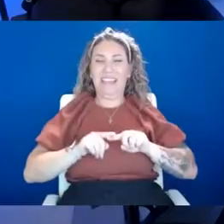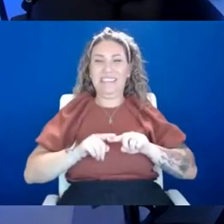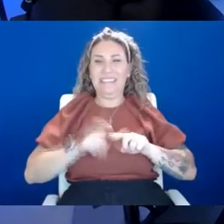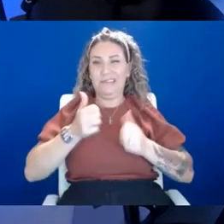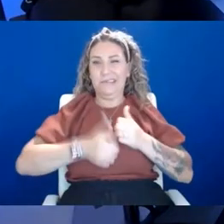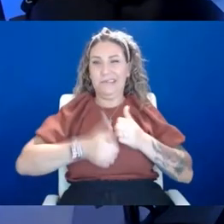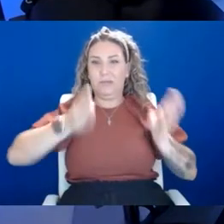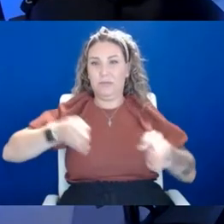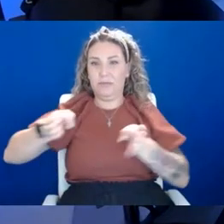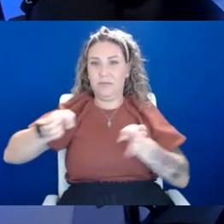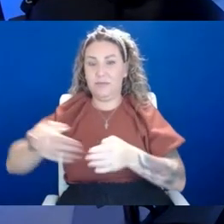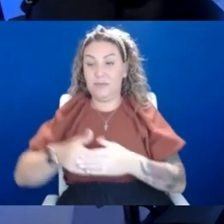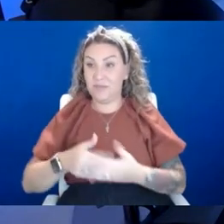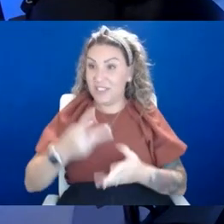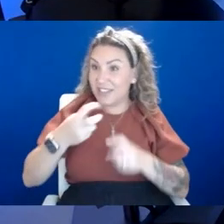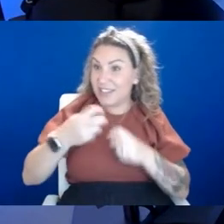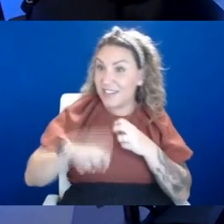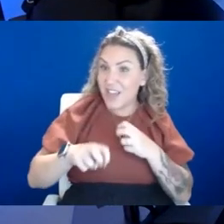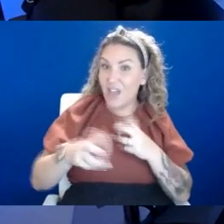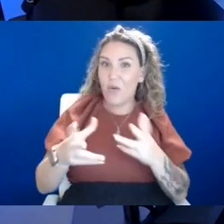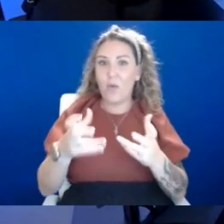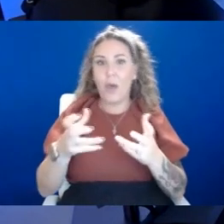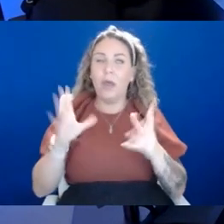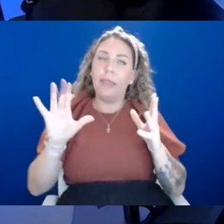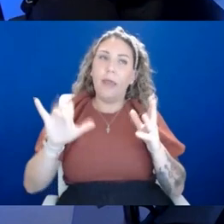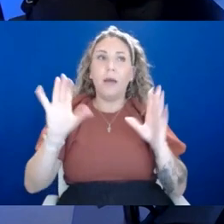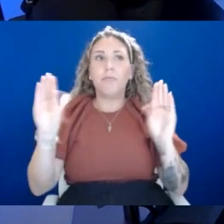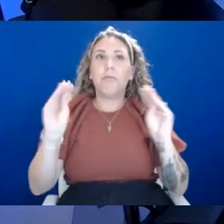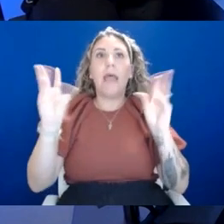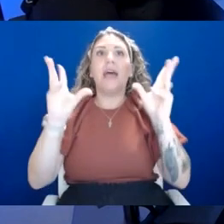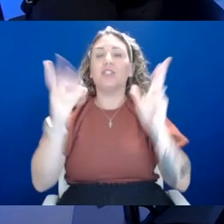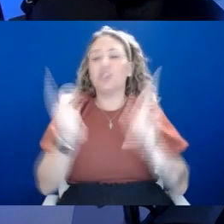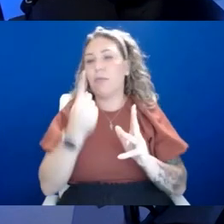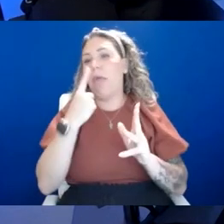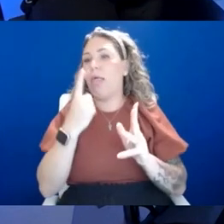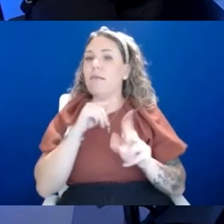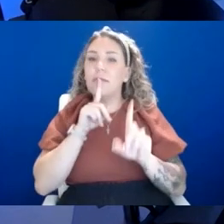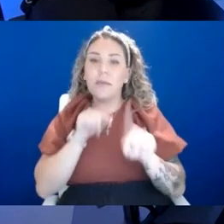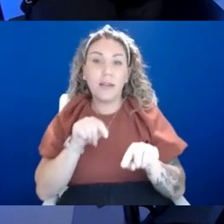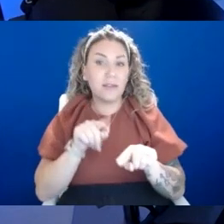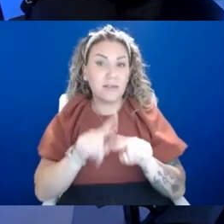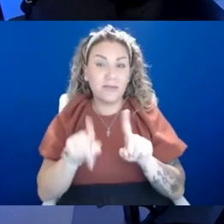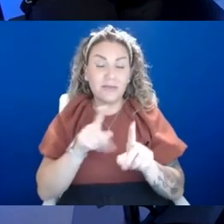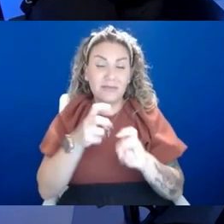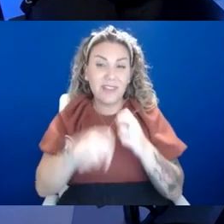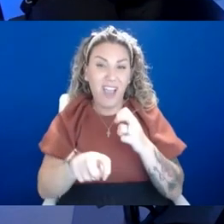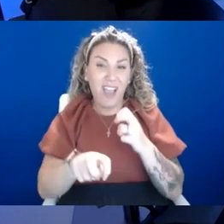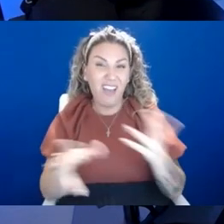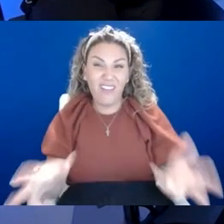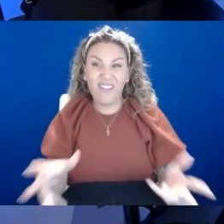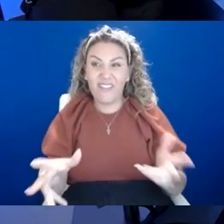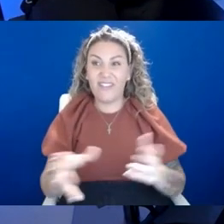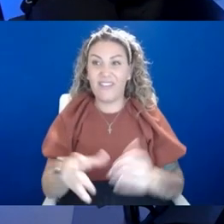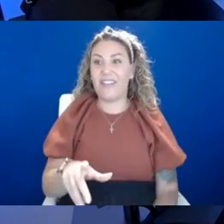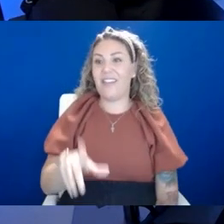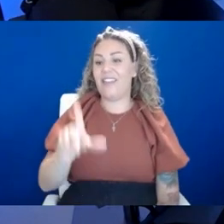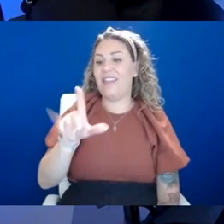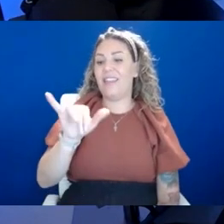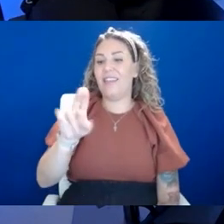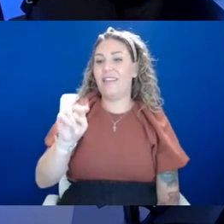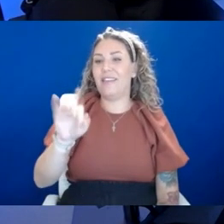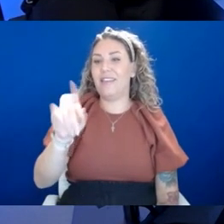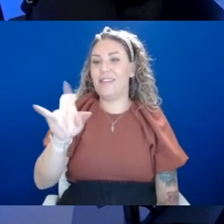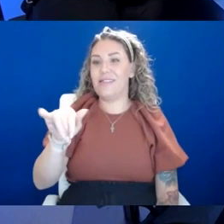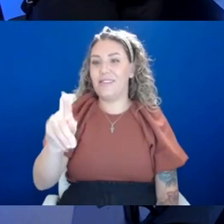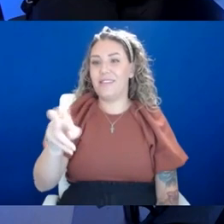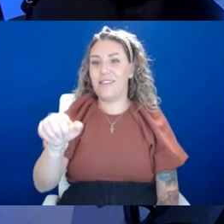It's tough. Yeah. We want the magic pill. We want the magic answer for all of us. And it's tough. It is not easy. Yen Liang wants to know, this is probably applies to